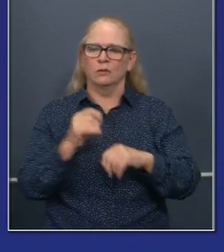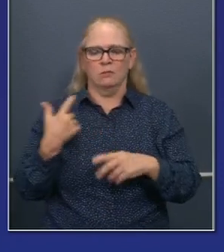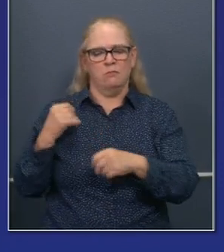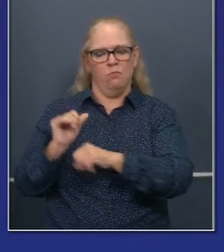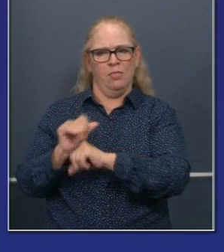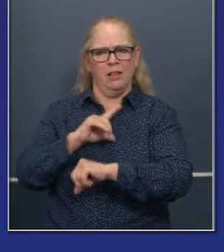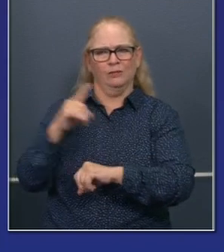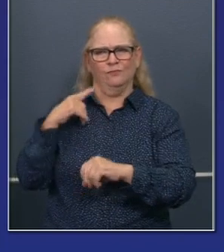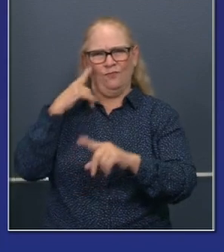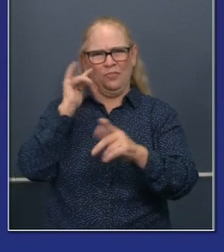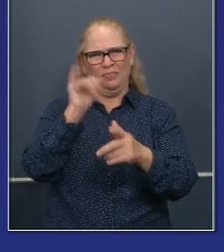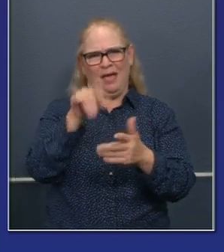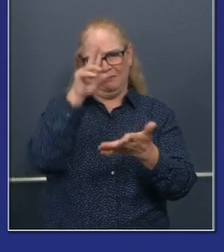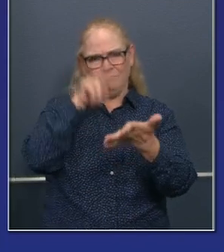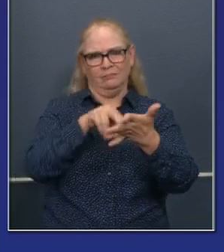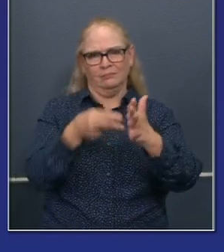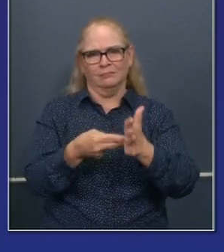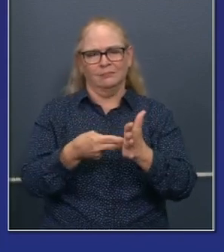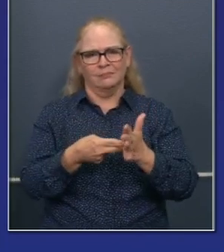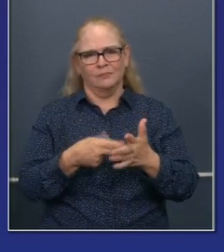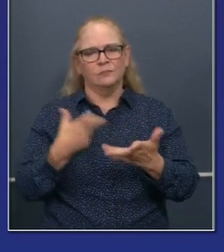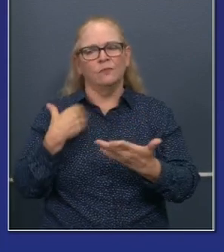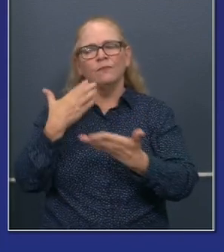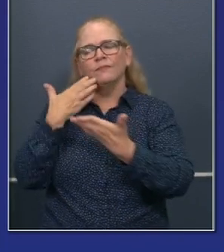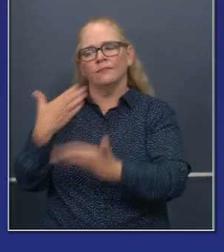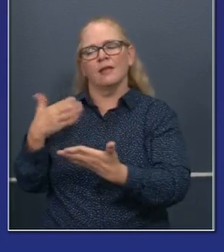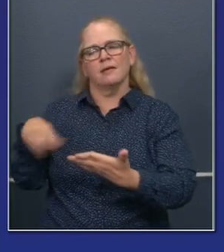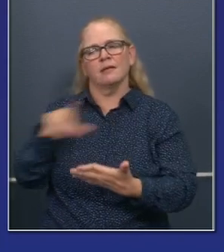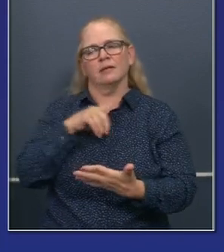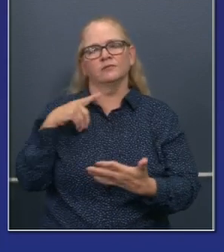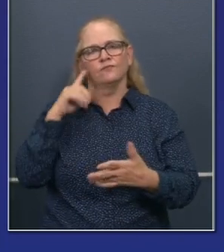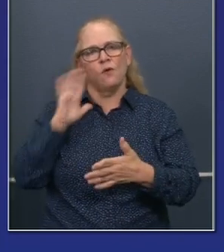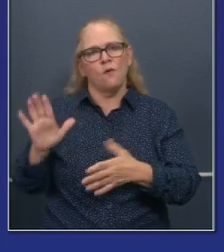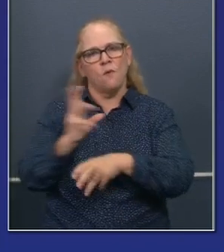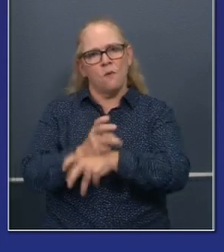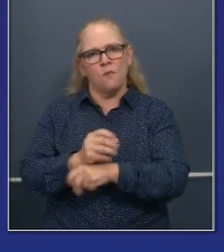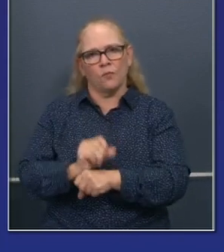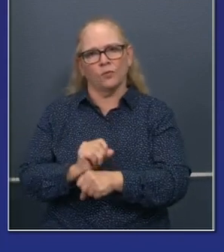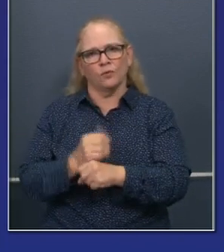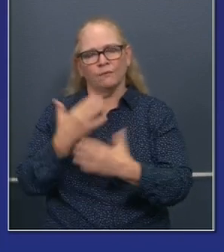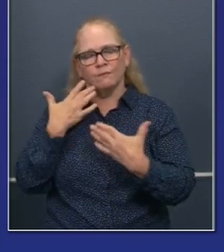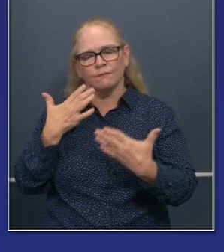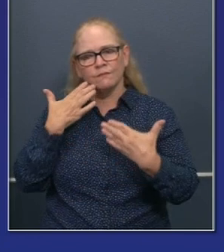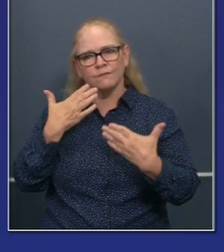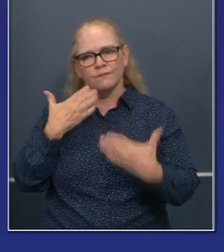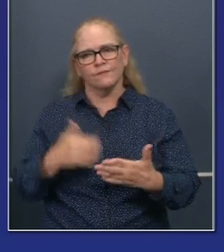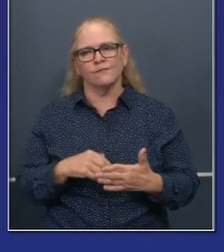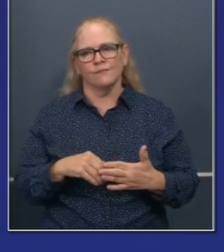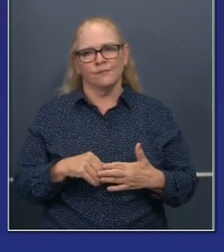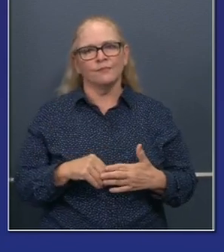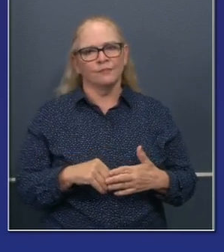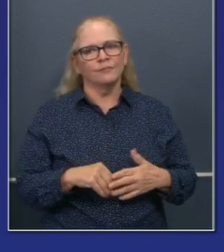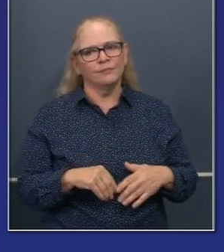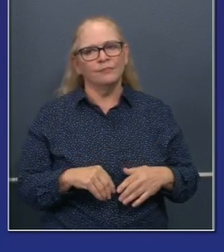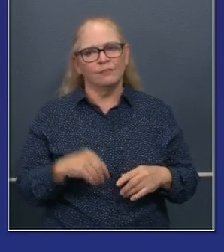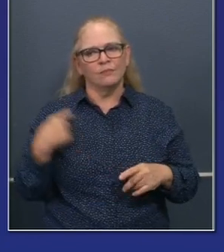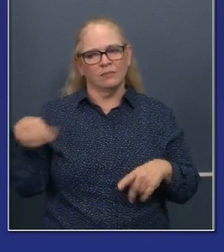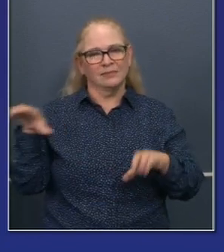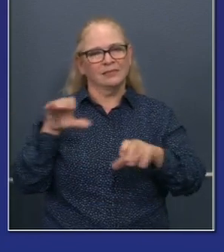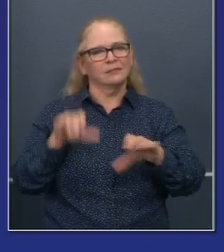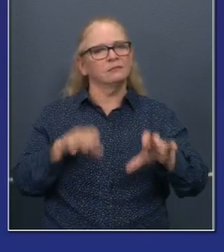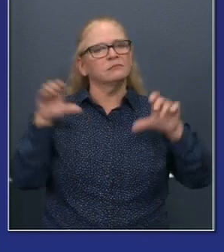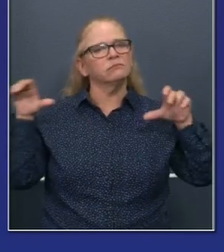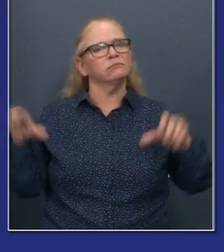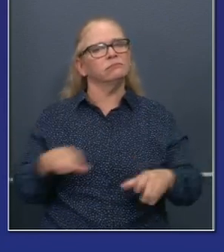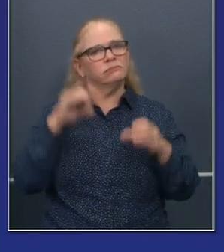again, legislature for their efforts in this space and know that, uh, we are very committed. We've identified well over a hundred million dollars in this space,